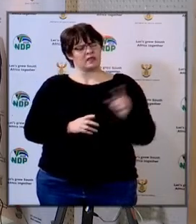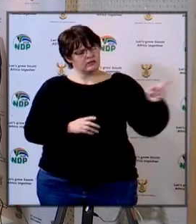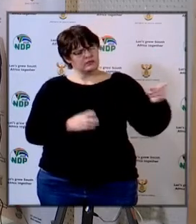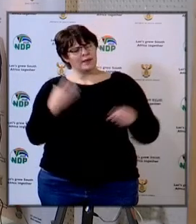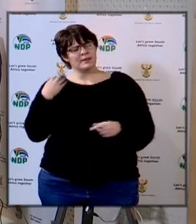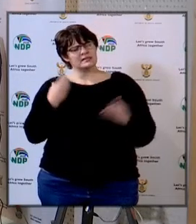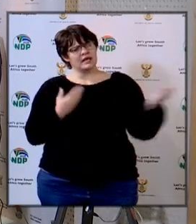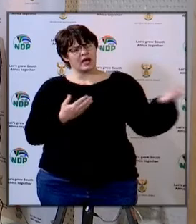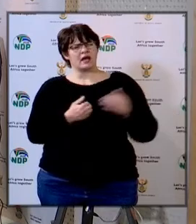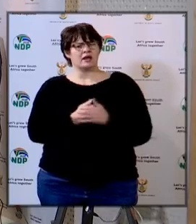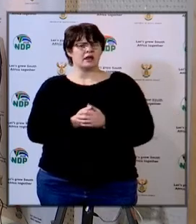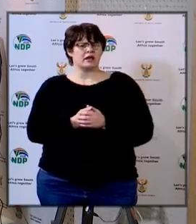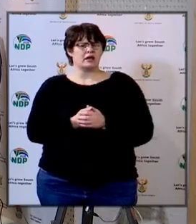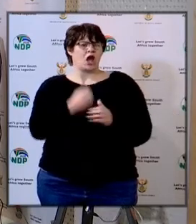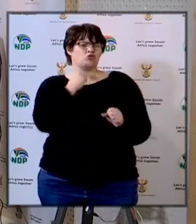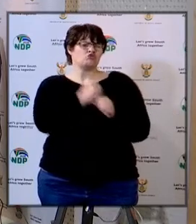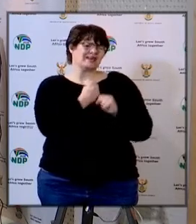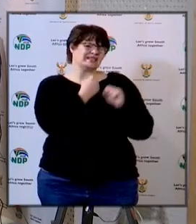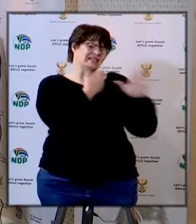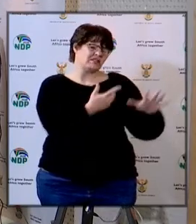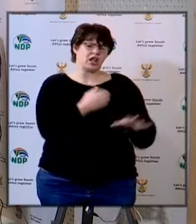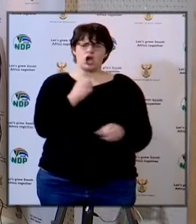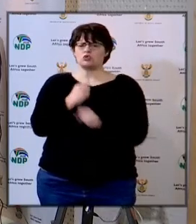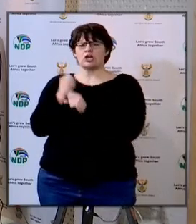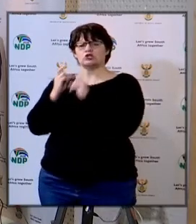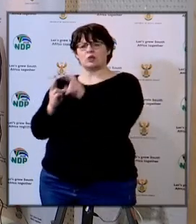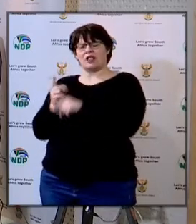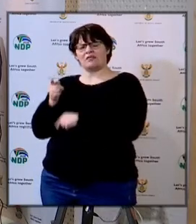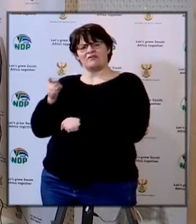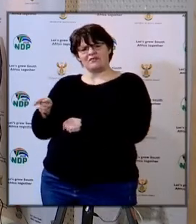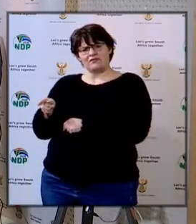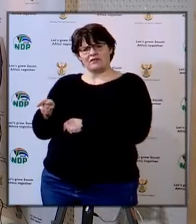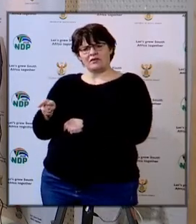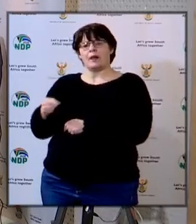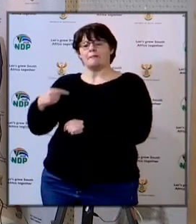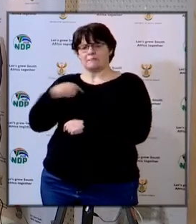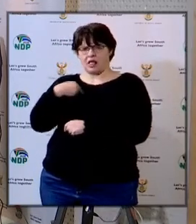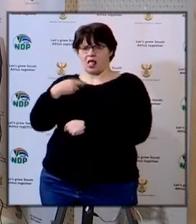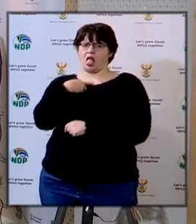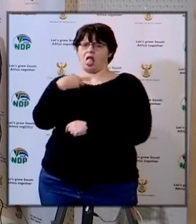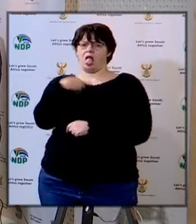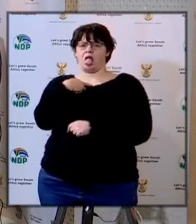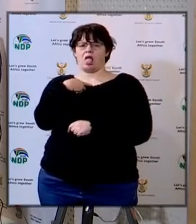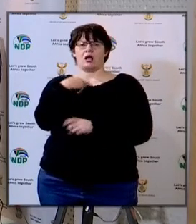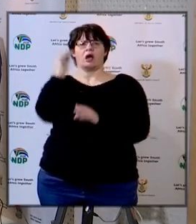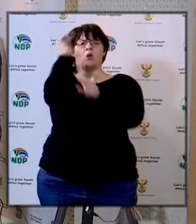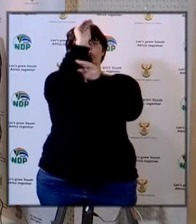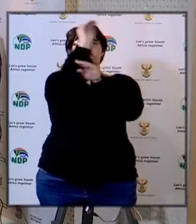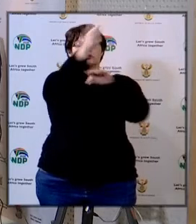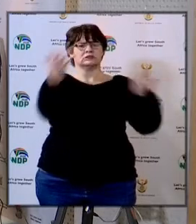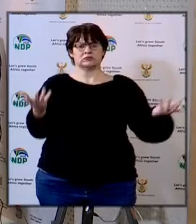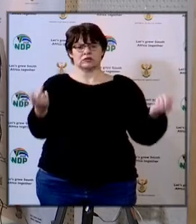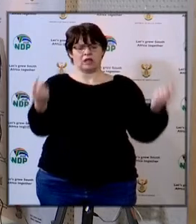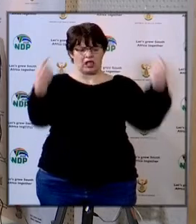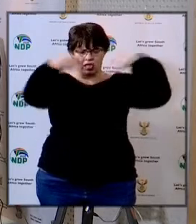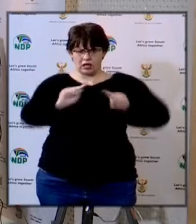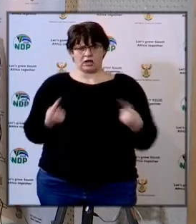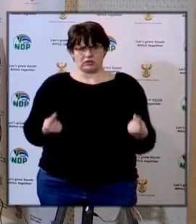are any arrangements or provisions for grade 7 and 12 learners who are still stuck outside the country